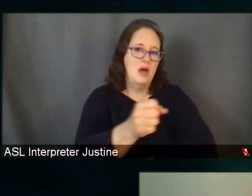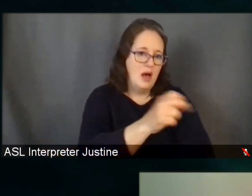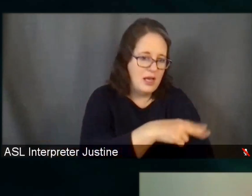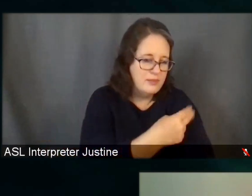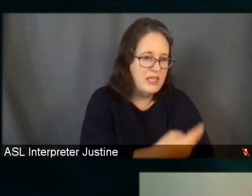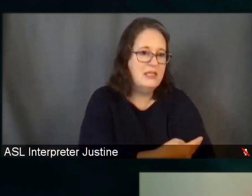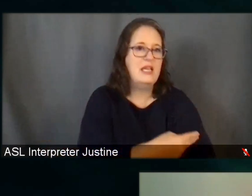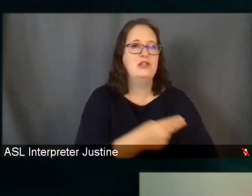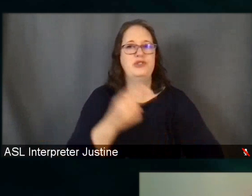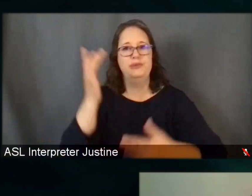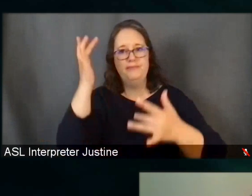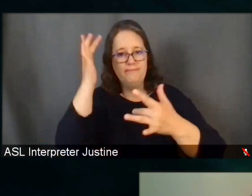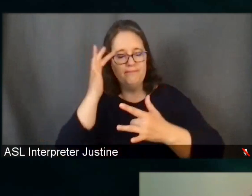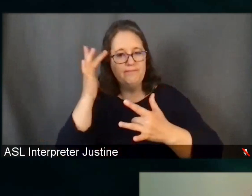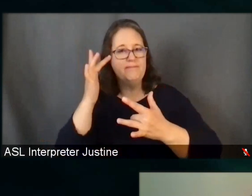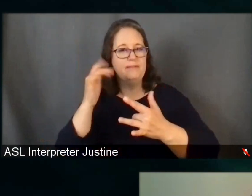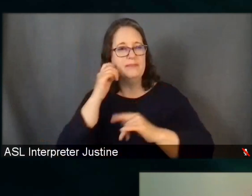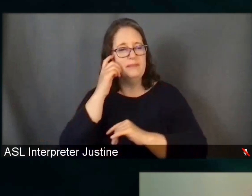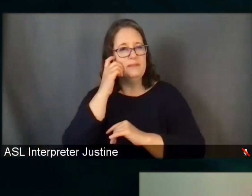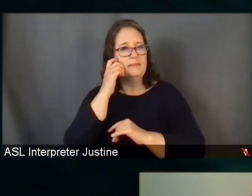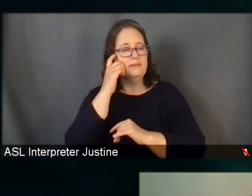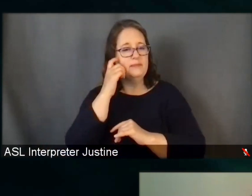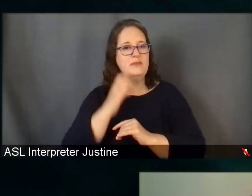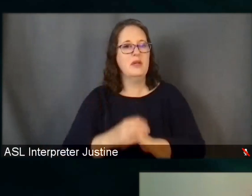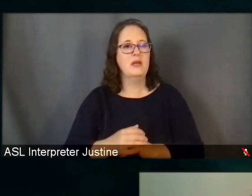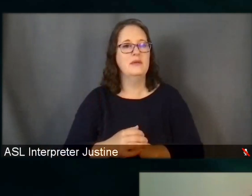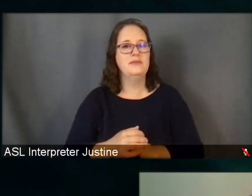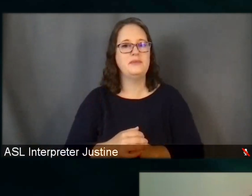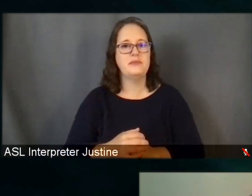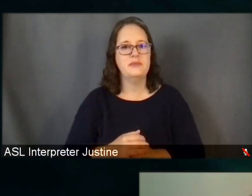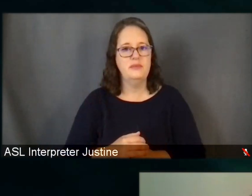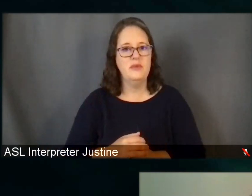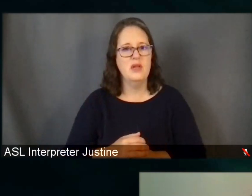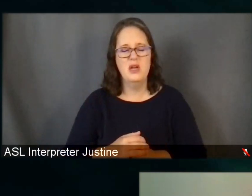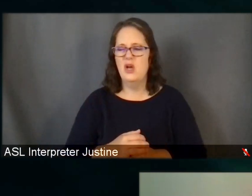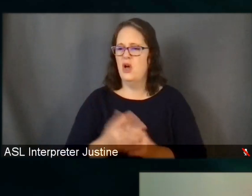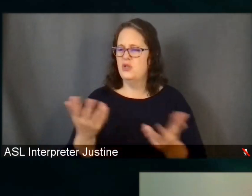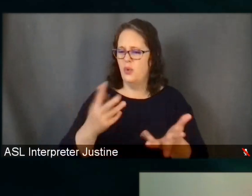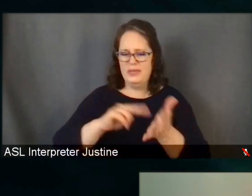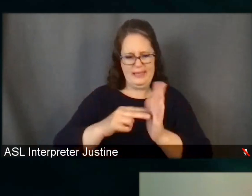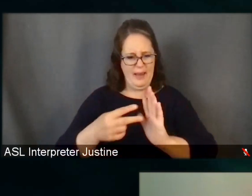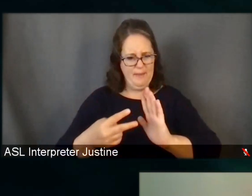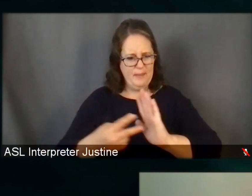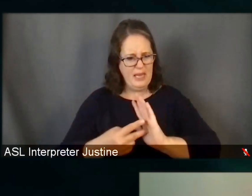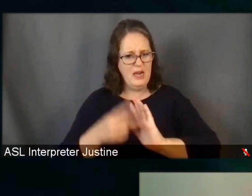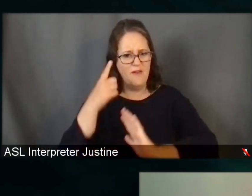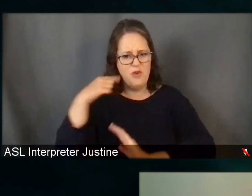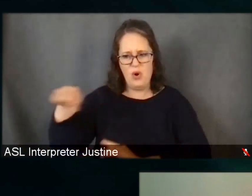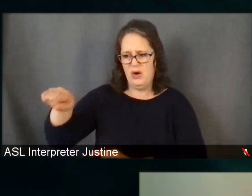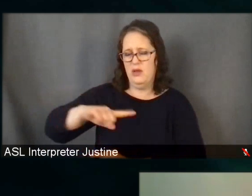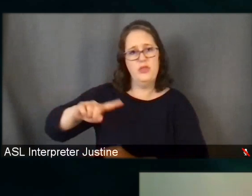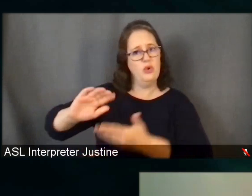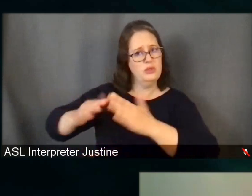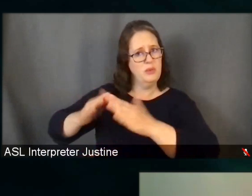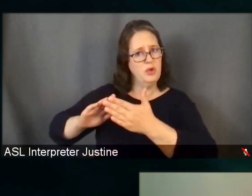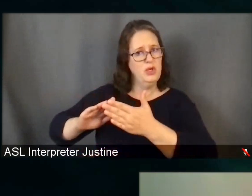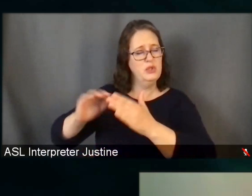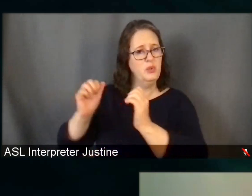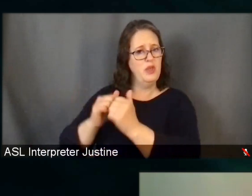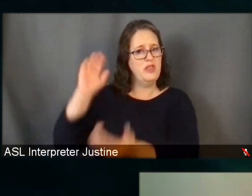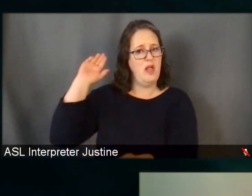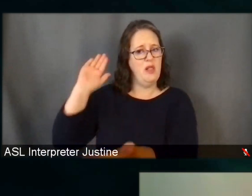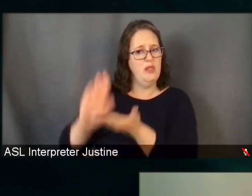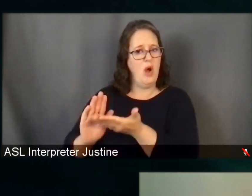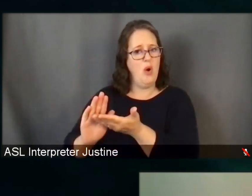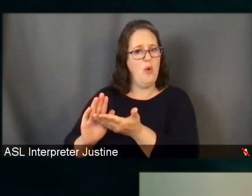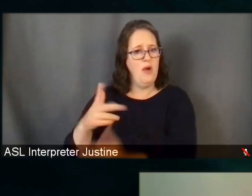we continue to hear and to think through is what does this mean for those communities communities, and those are often communities